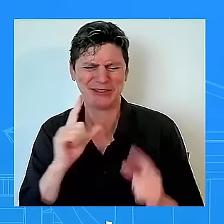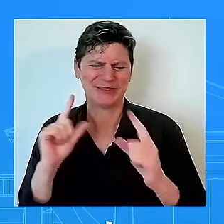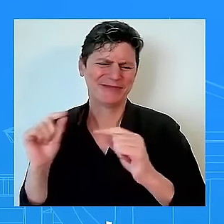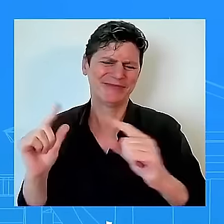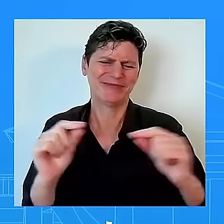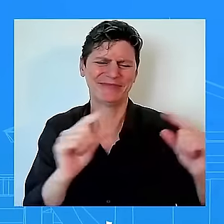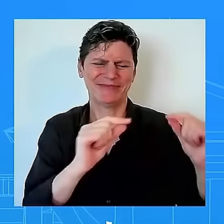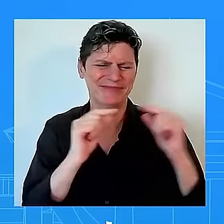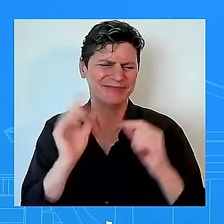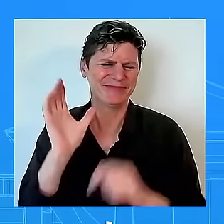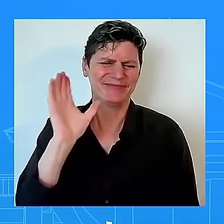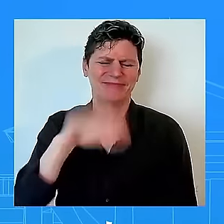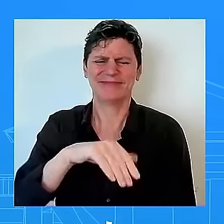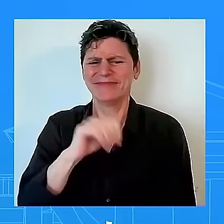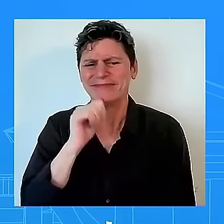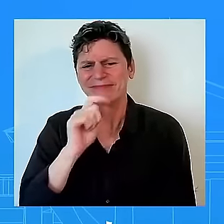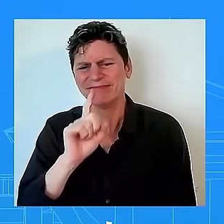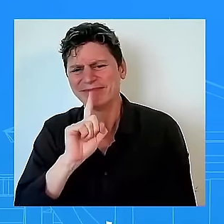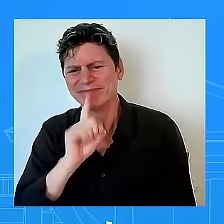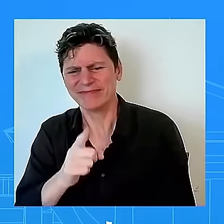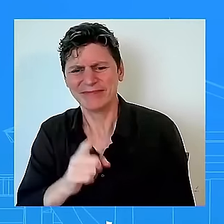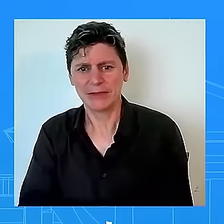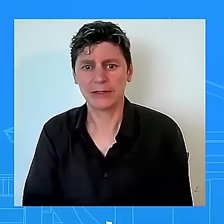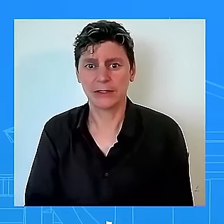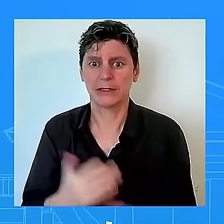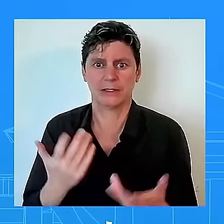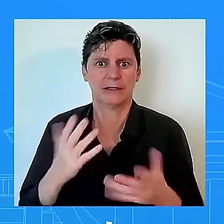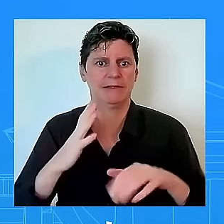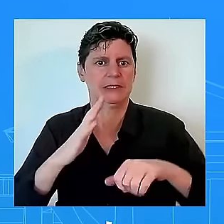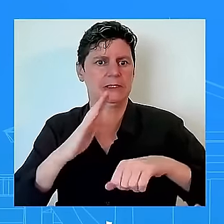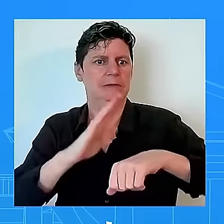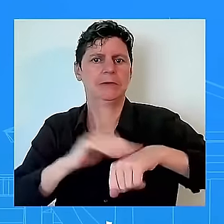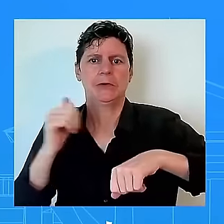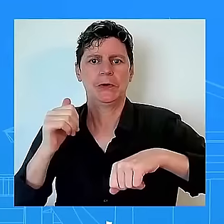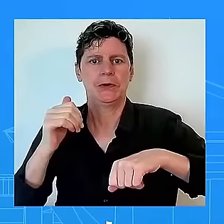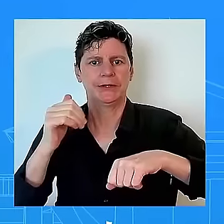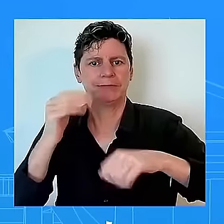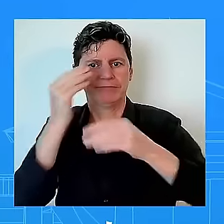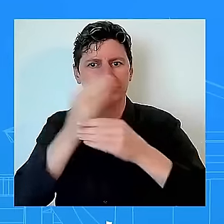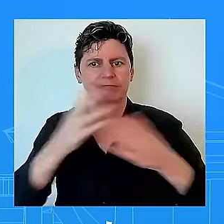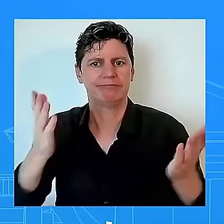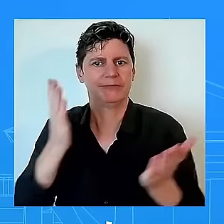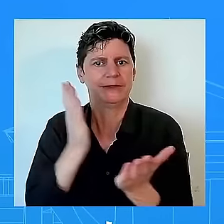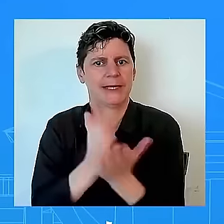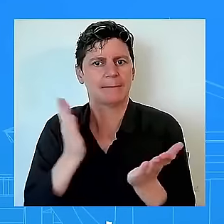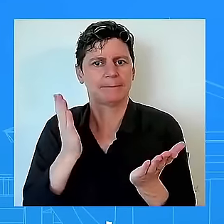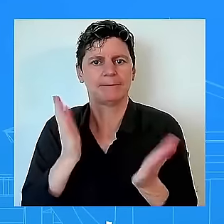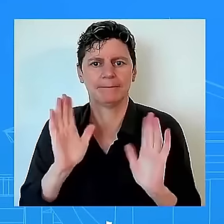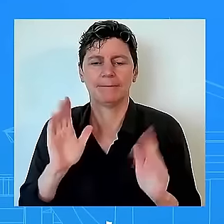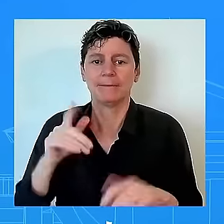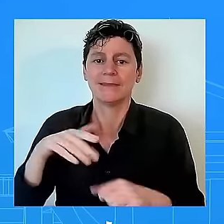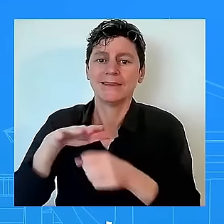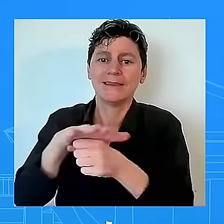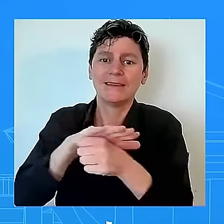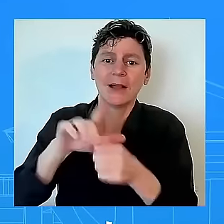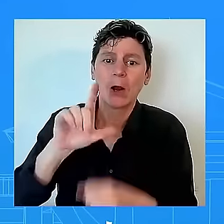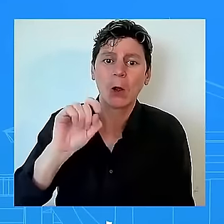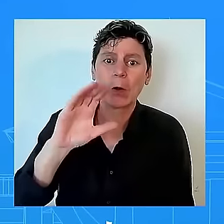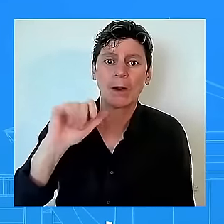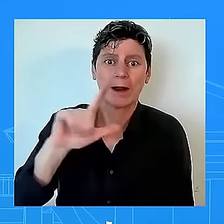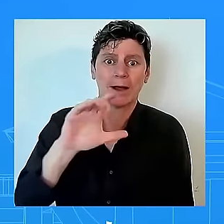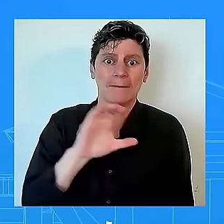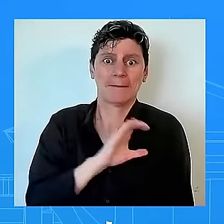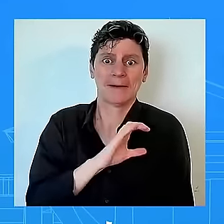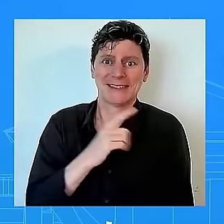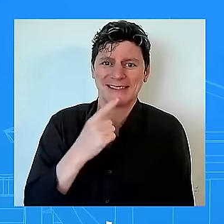and have called it out and we heard it from the local police department as well in ohio and you know as i said